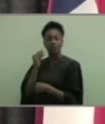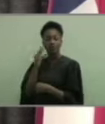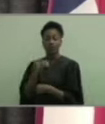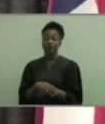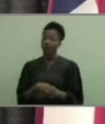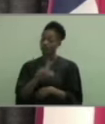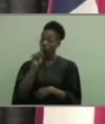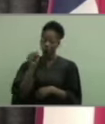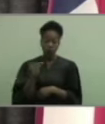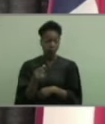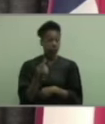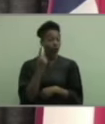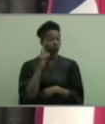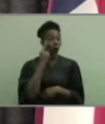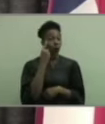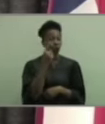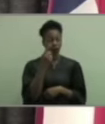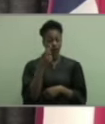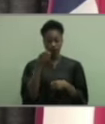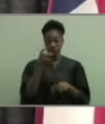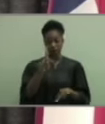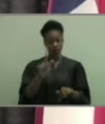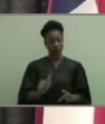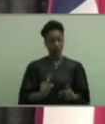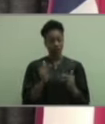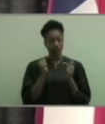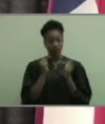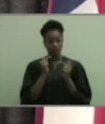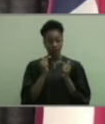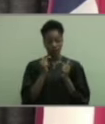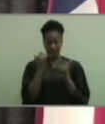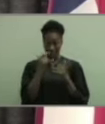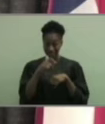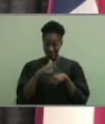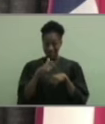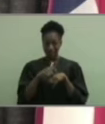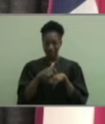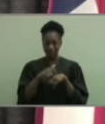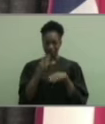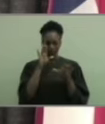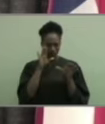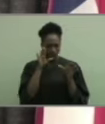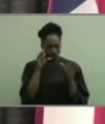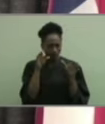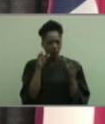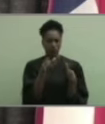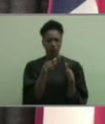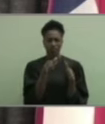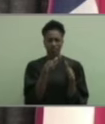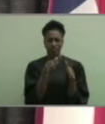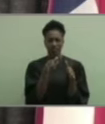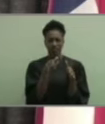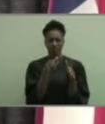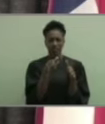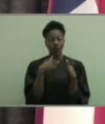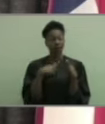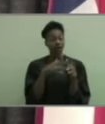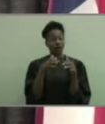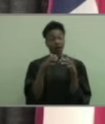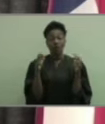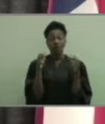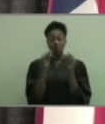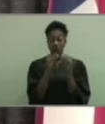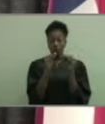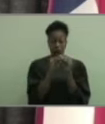only get one chance. life. Take the time to focus on the fact that we're all much more